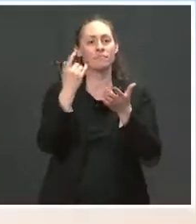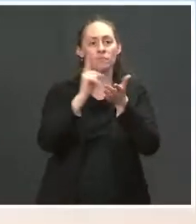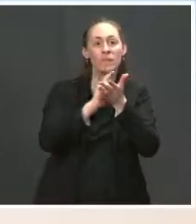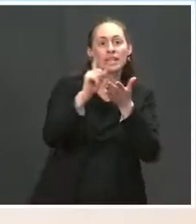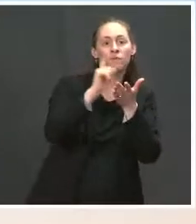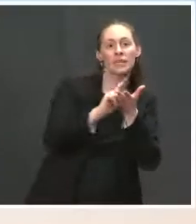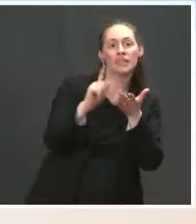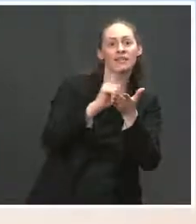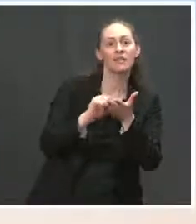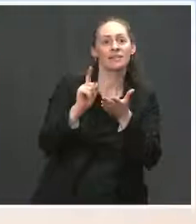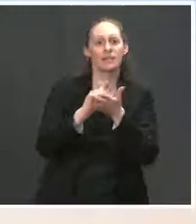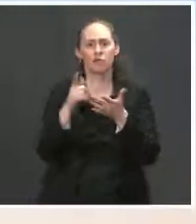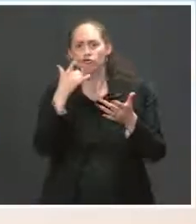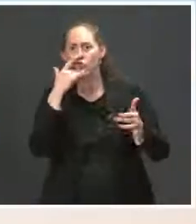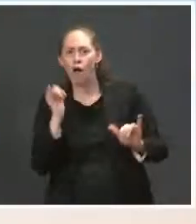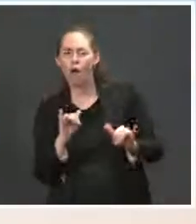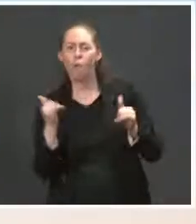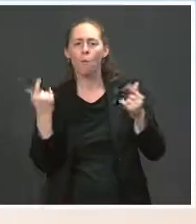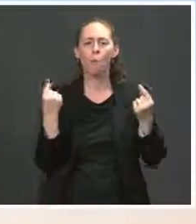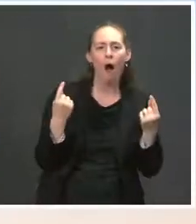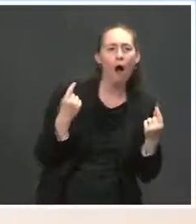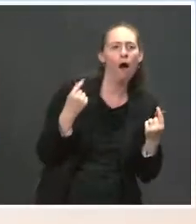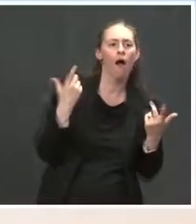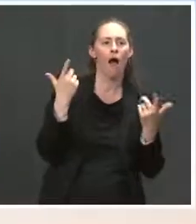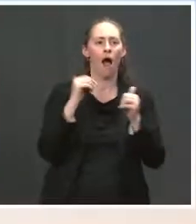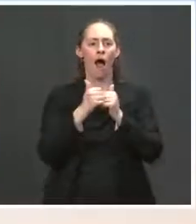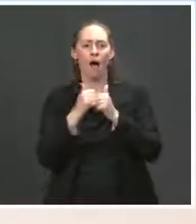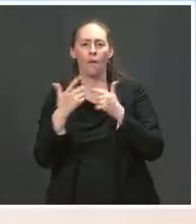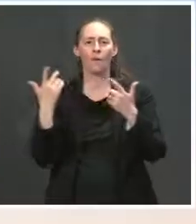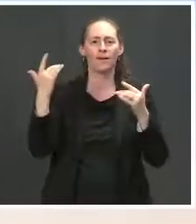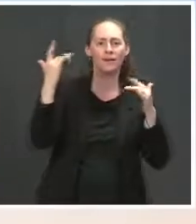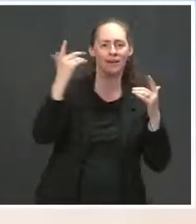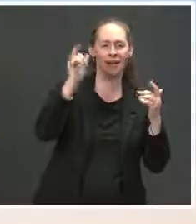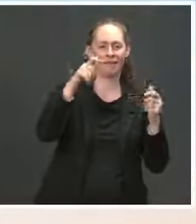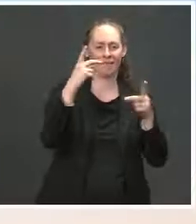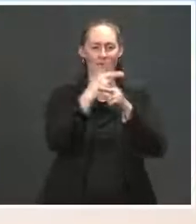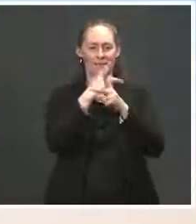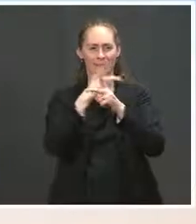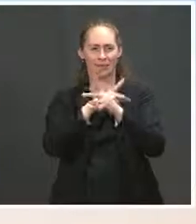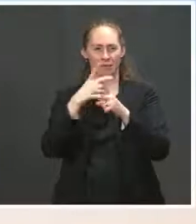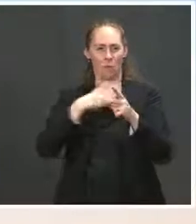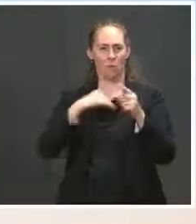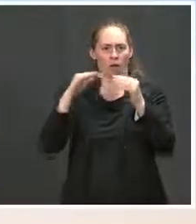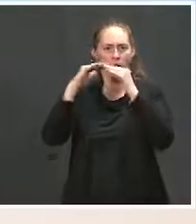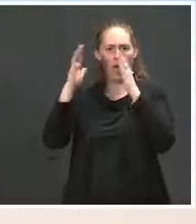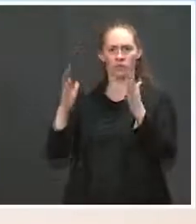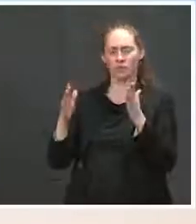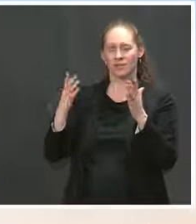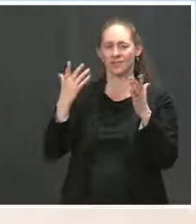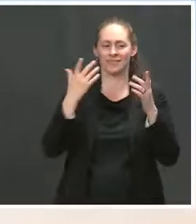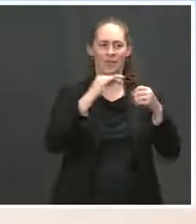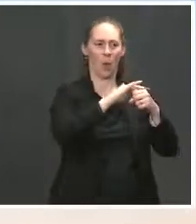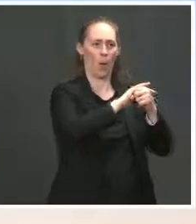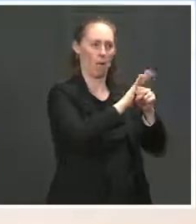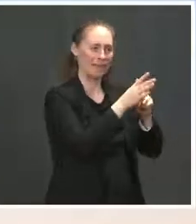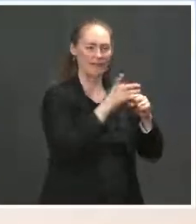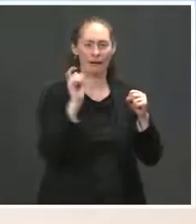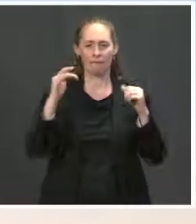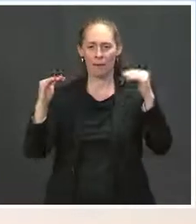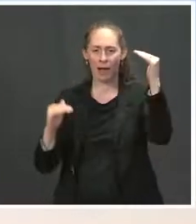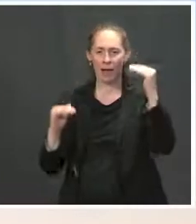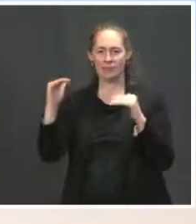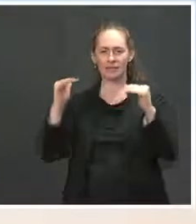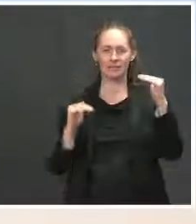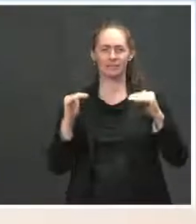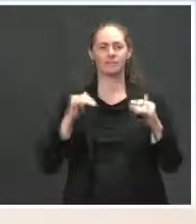needed and where we — and we balance, of course, with needs at the White House. The I need two quick questions about Republicans. You also had said that the President would